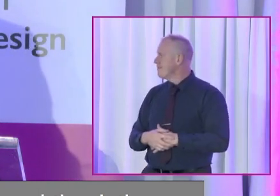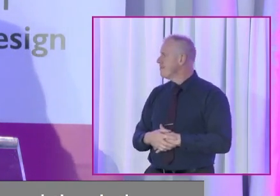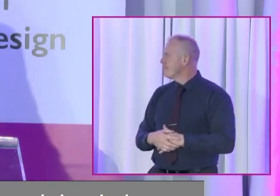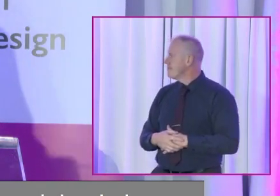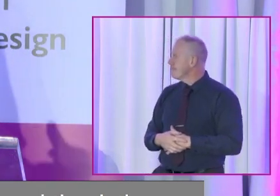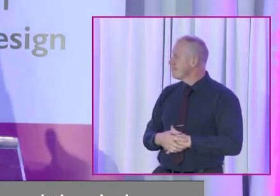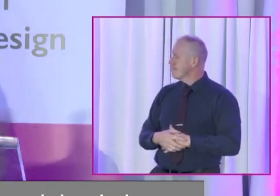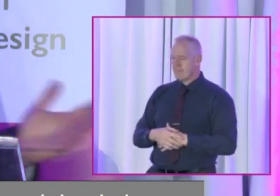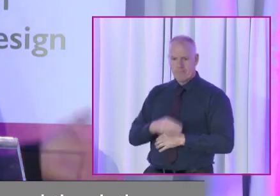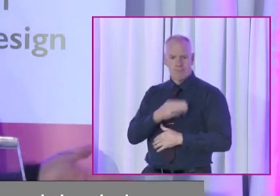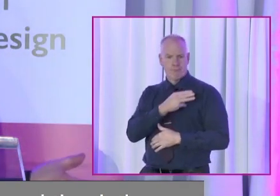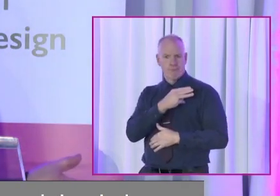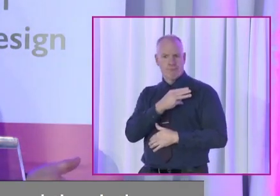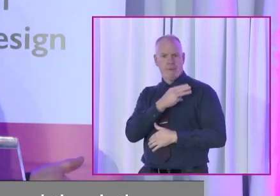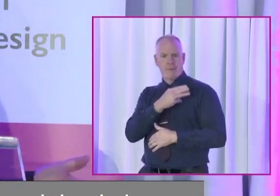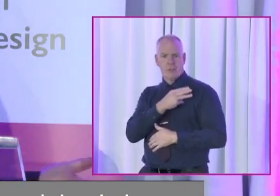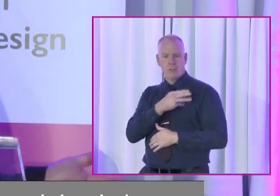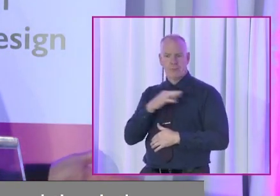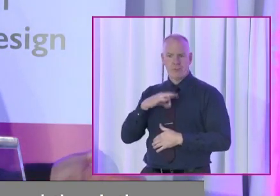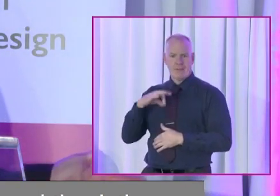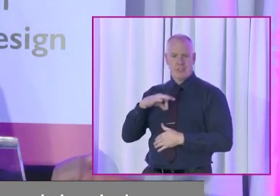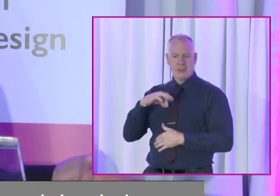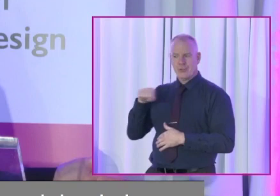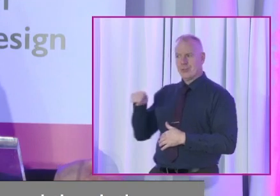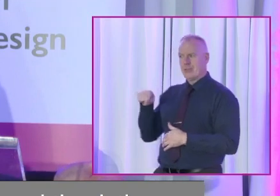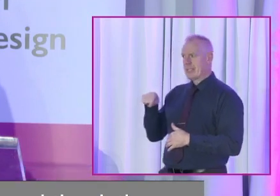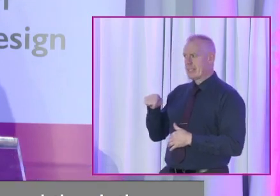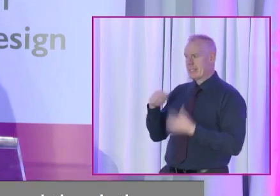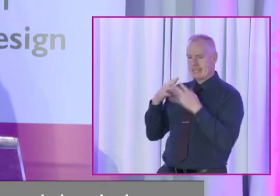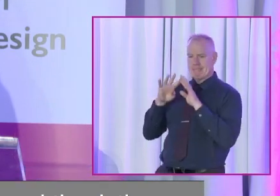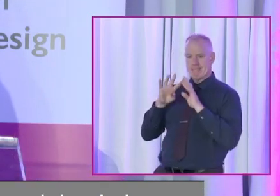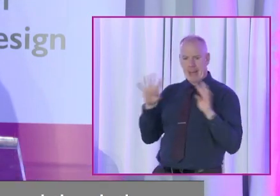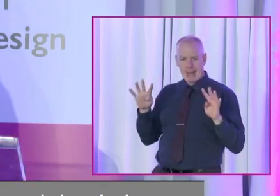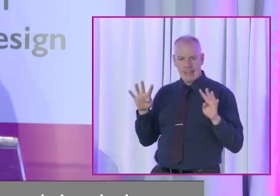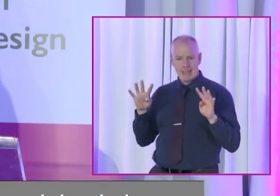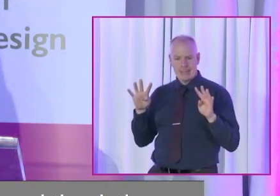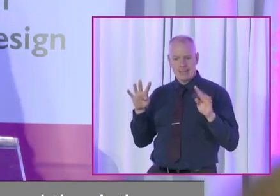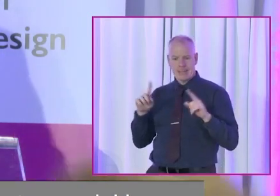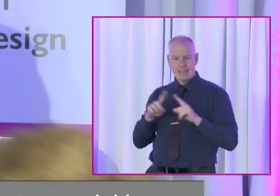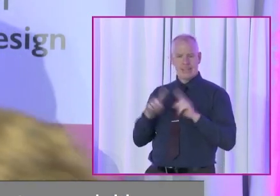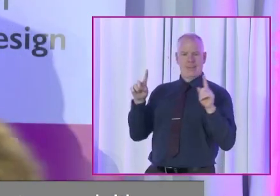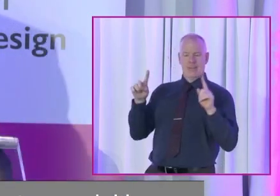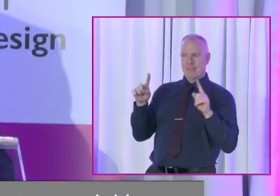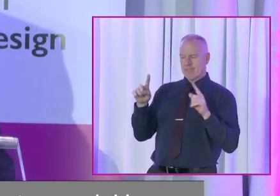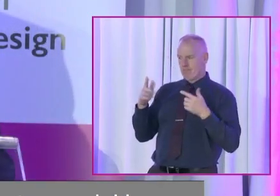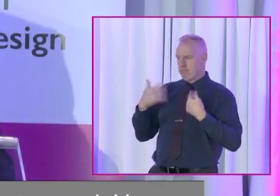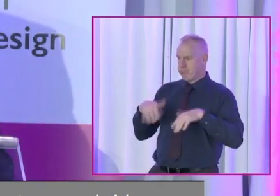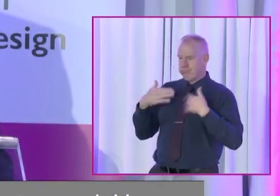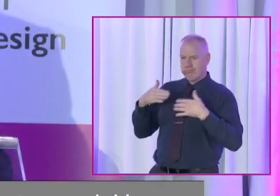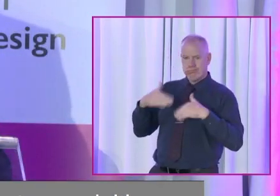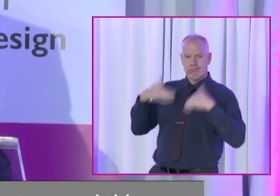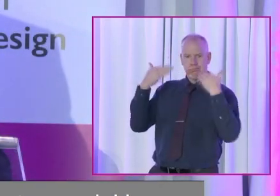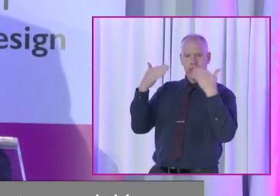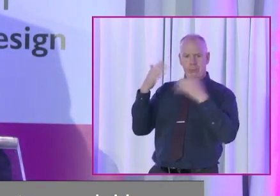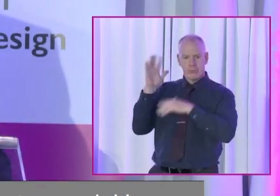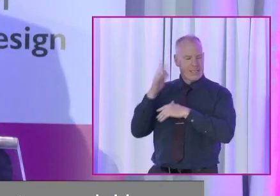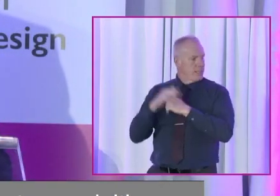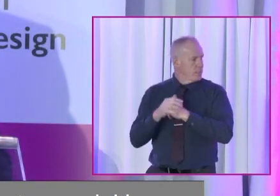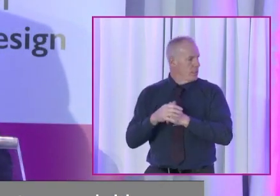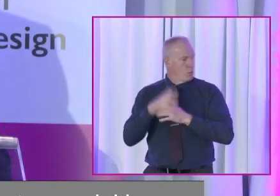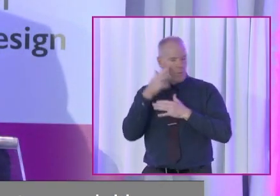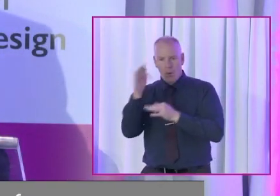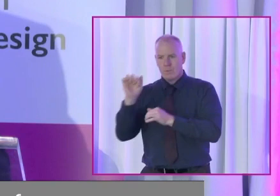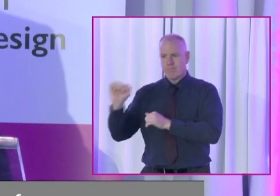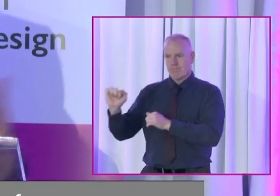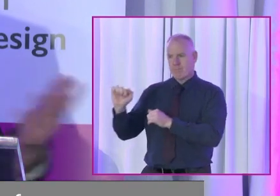It's a great privilege, particularly with this panel of very, very distinguished speakers and people who I'm really looking forward to hear their views.